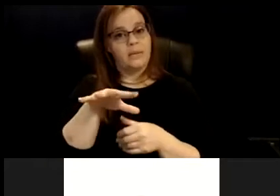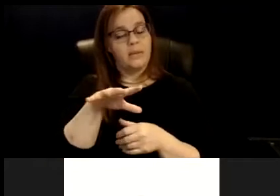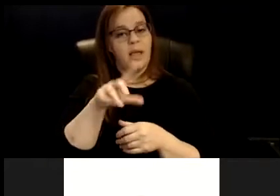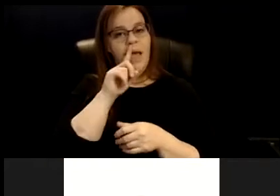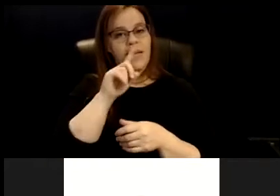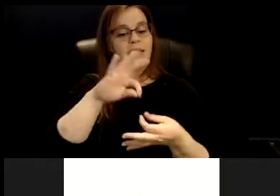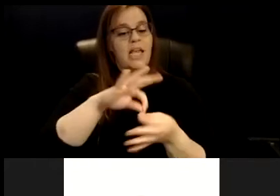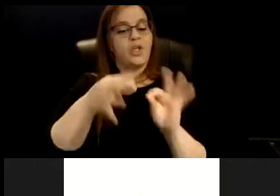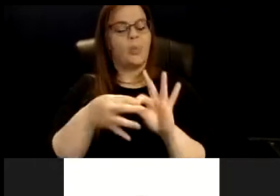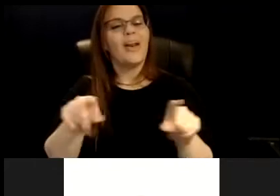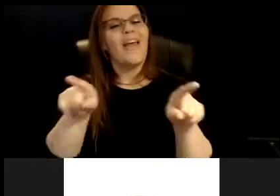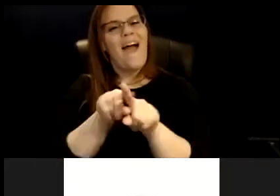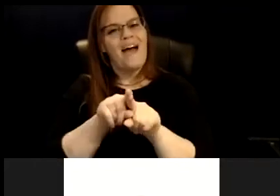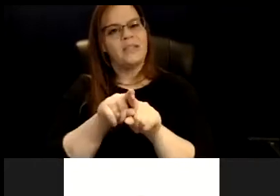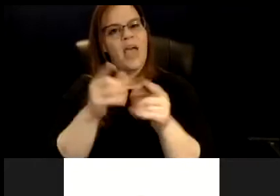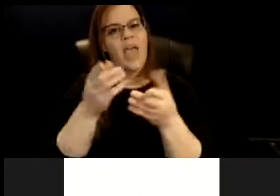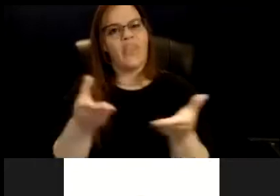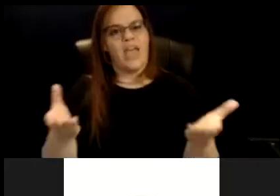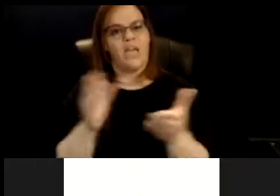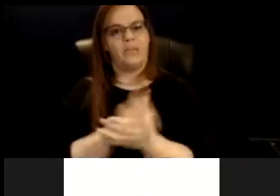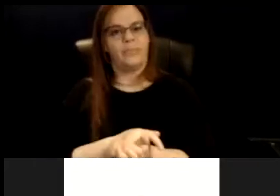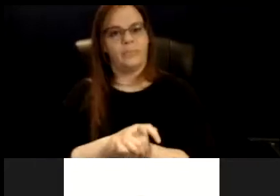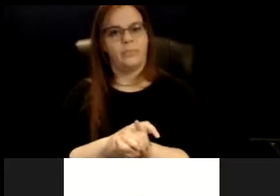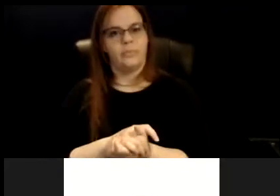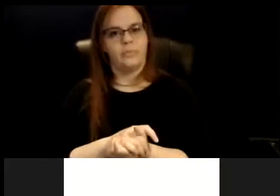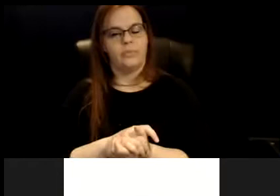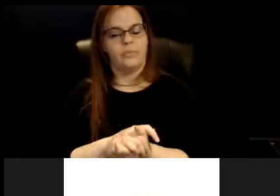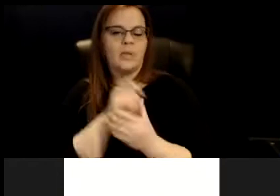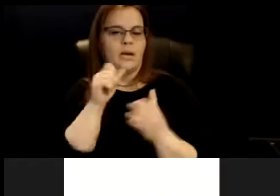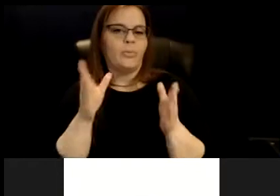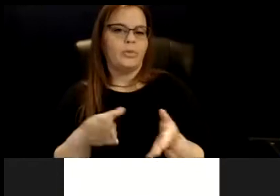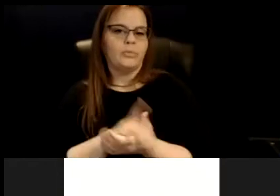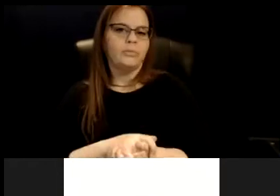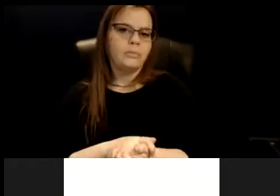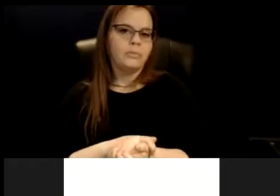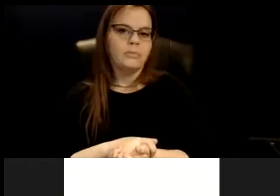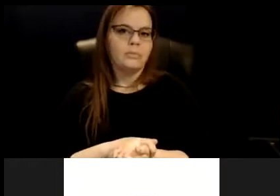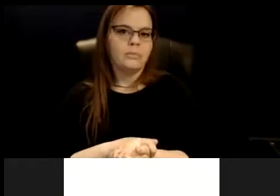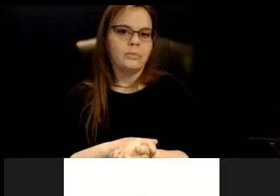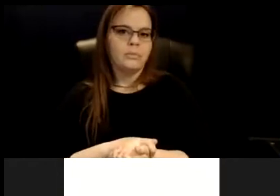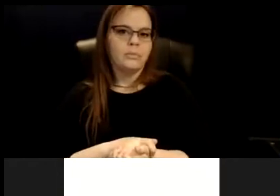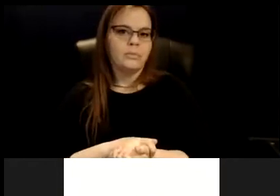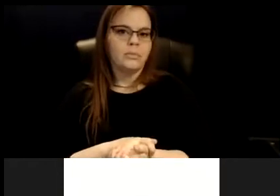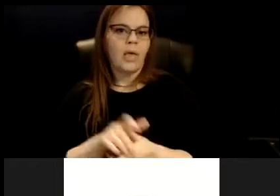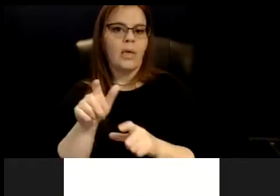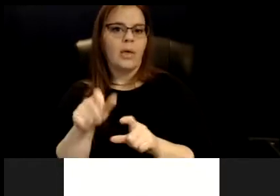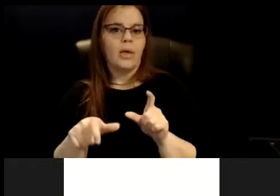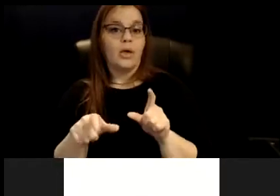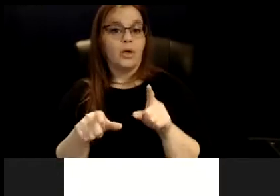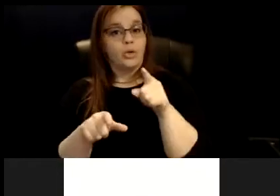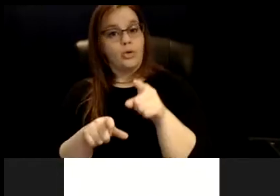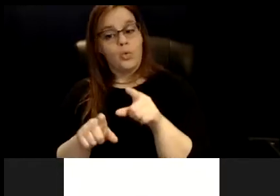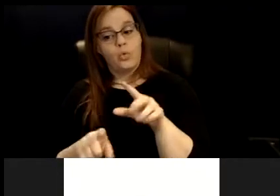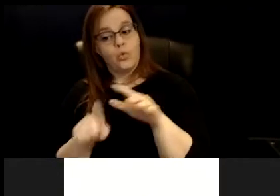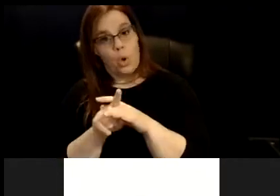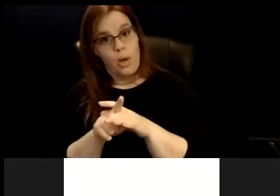So it doesn't have to be exactly that, but that's essentially what it is, is that you're being interpreted and you're being interpreted